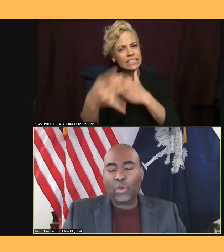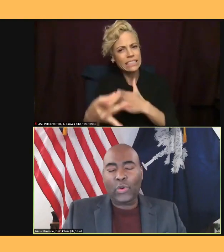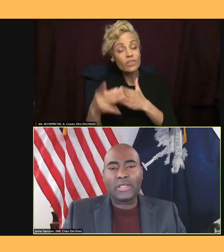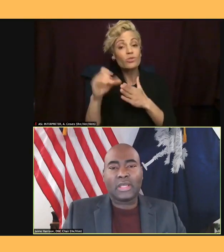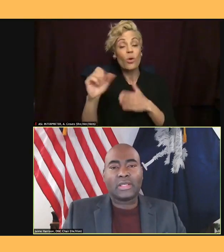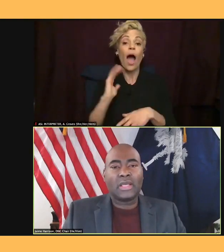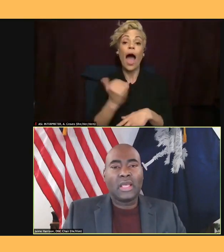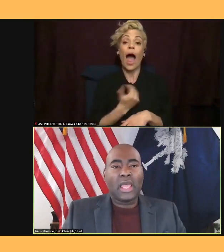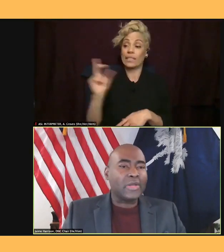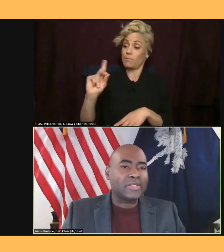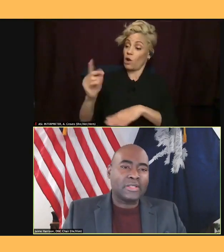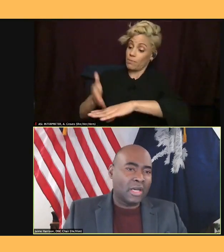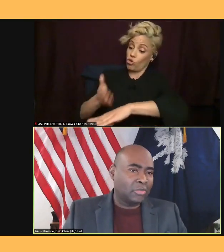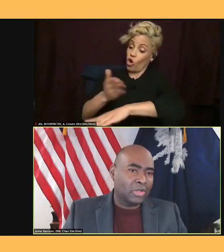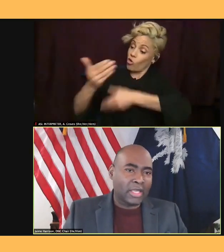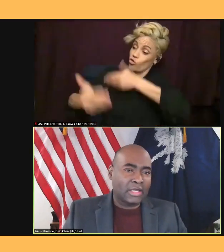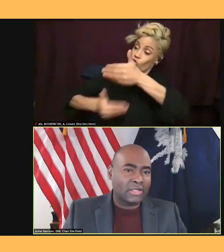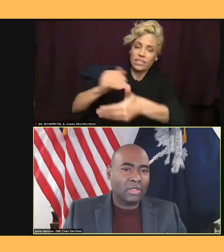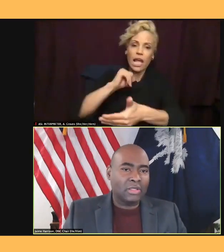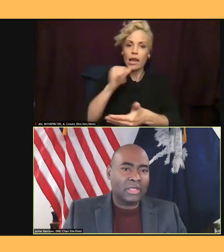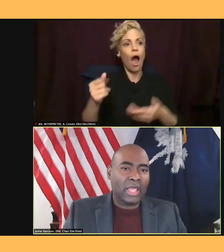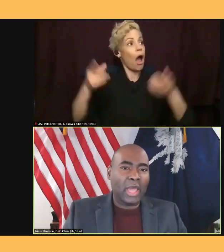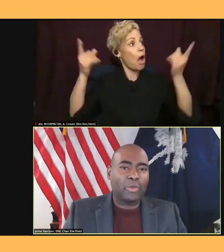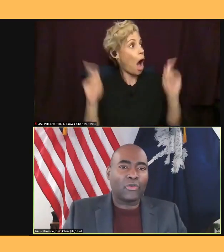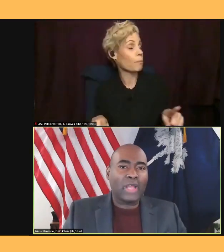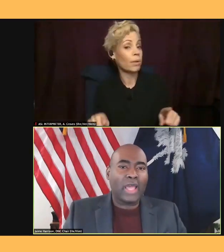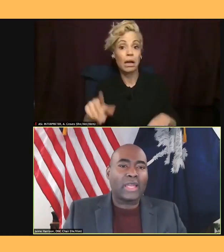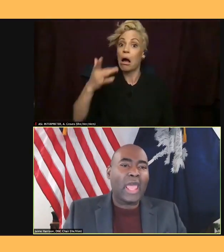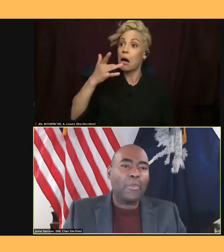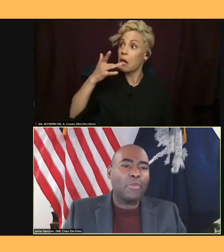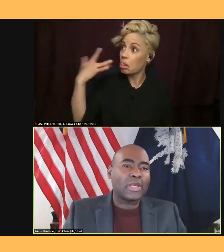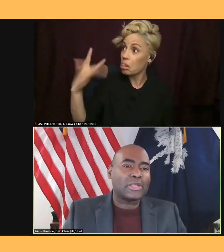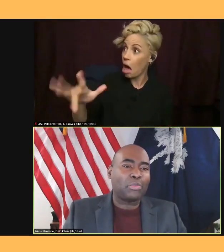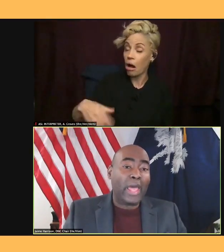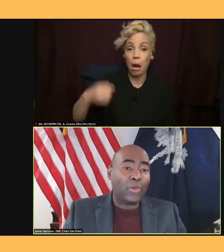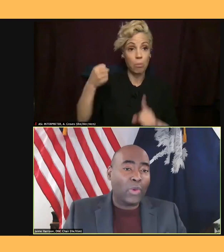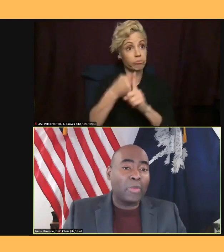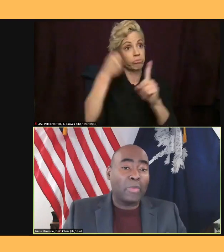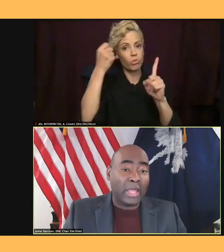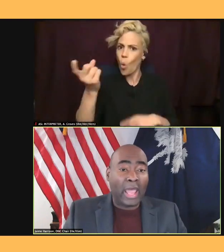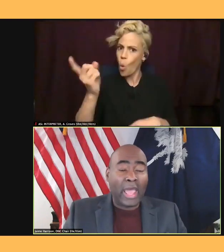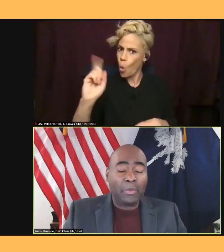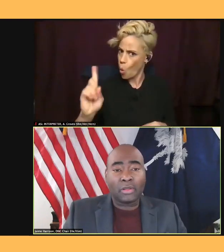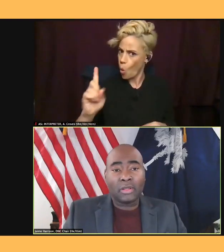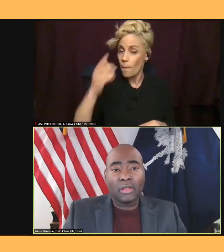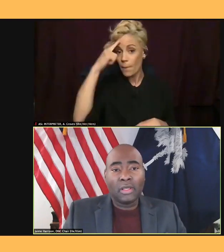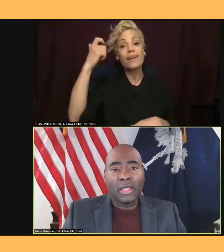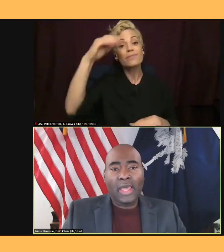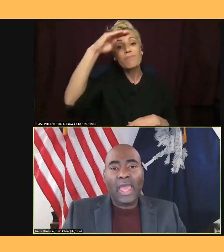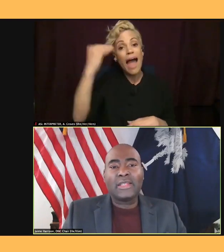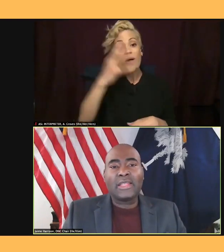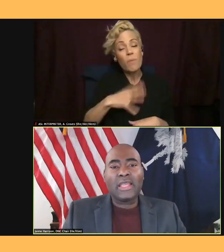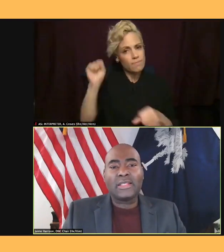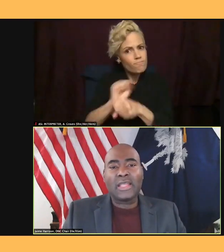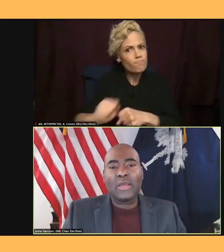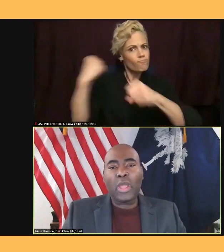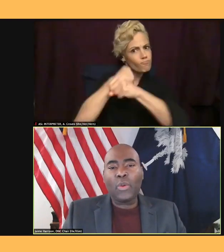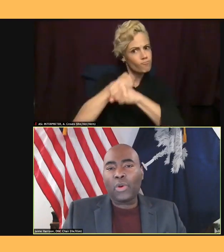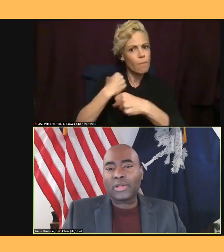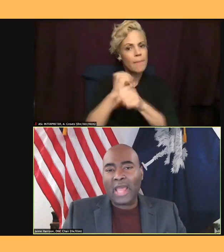It wasn't dumb luck, and it certainly didn't happen overnight. It happened because Black women made it happen. At the DNC, we worked